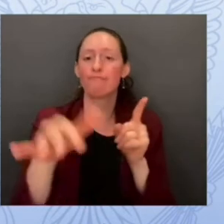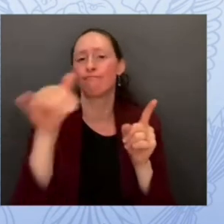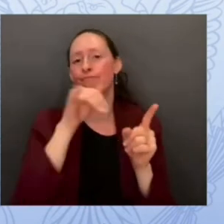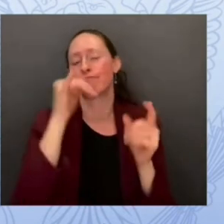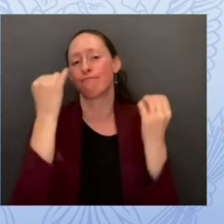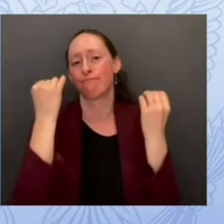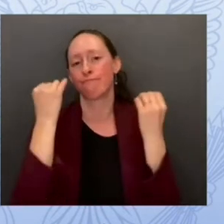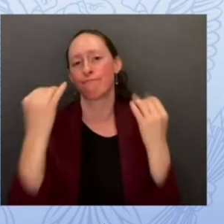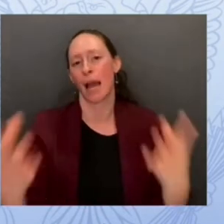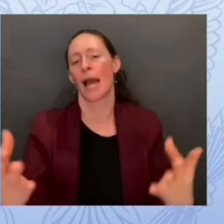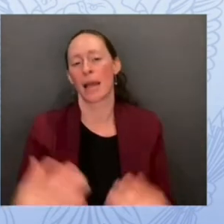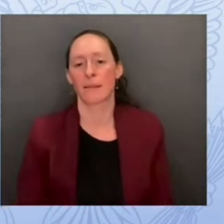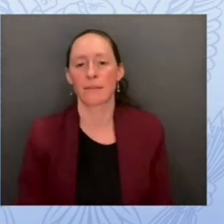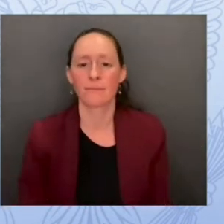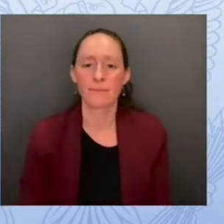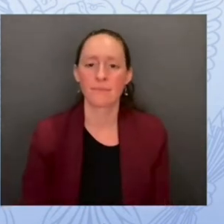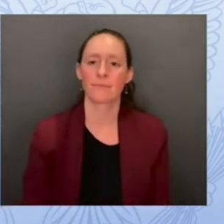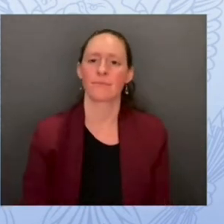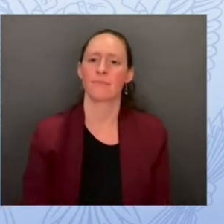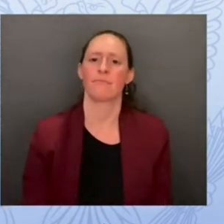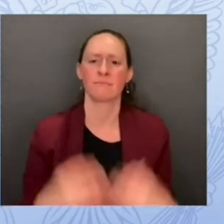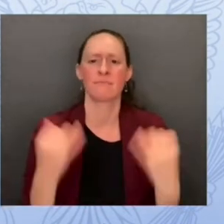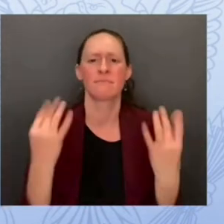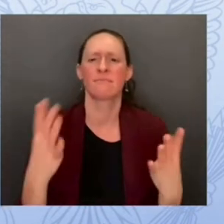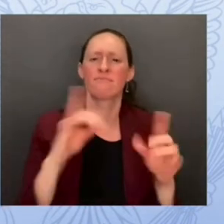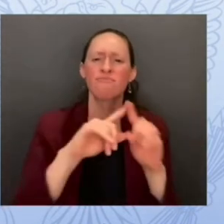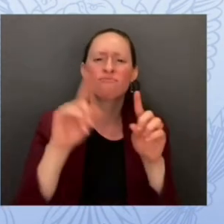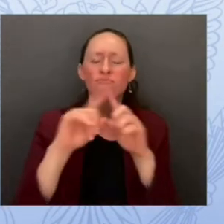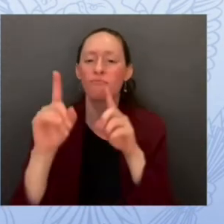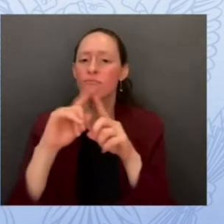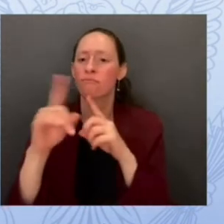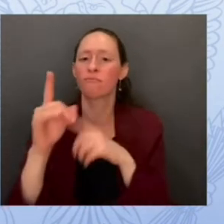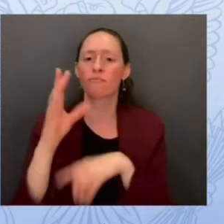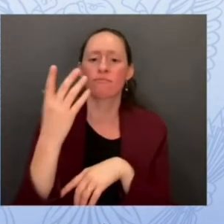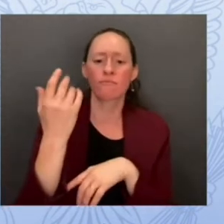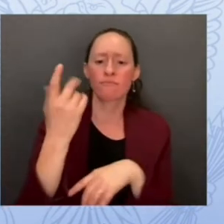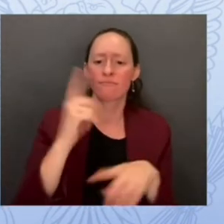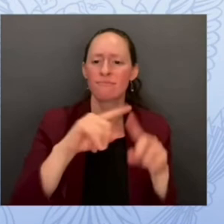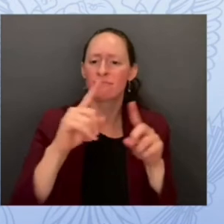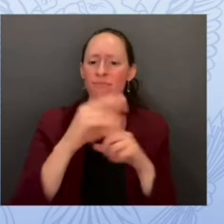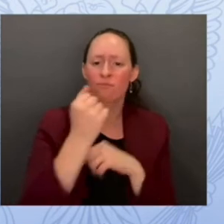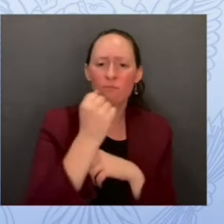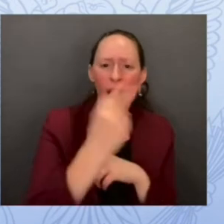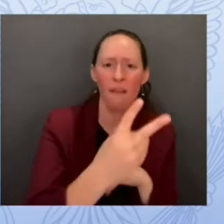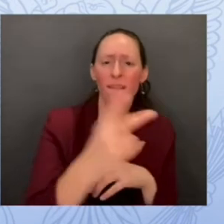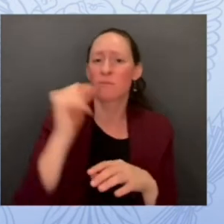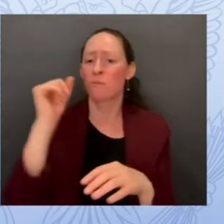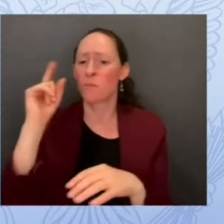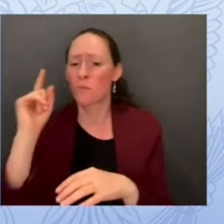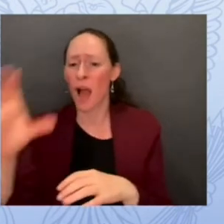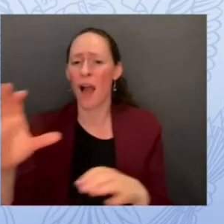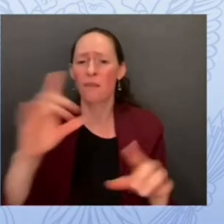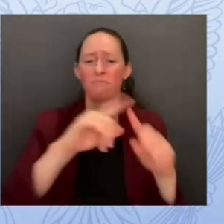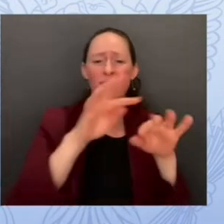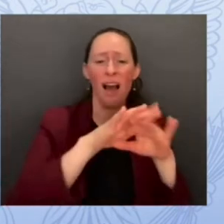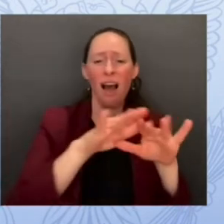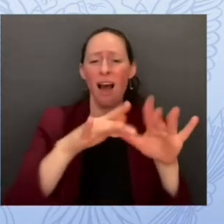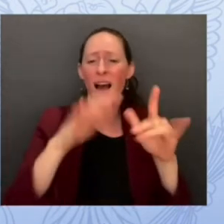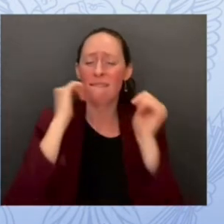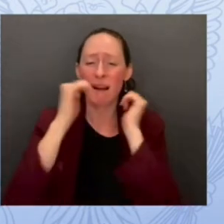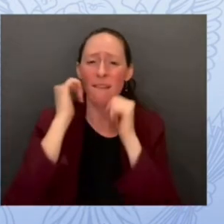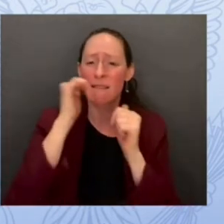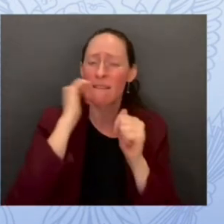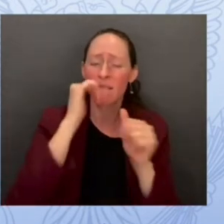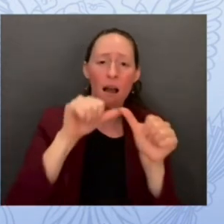systems some legacy manual processes every one of those integrations and touch points create vulnerabilities and